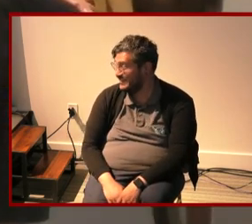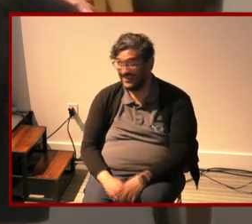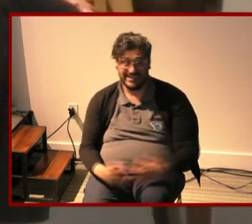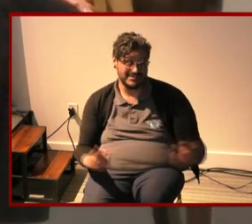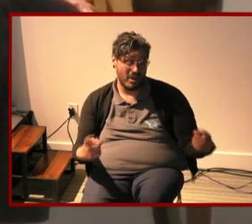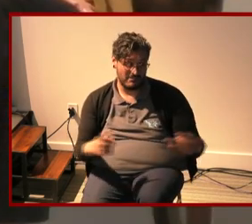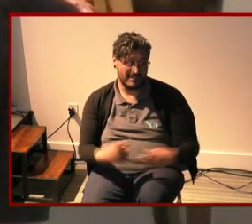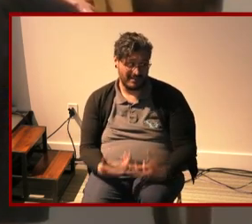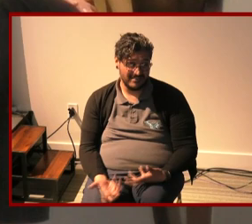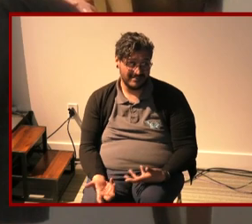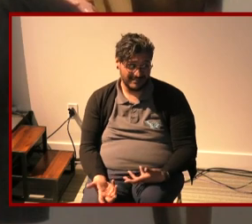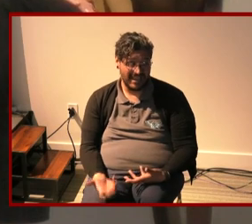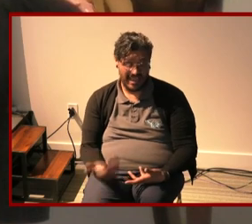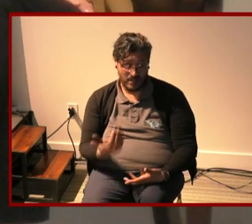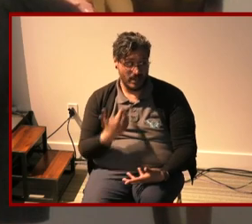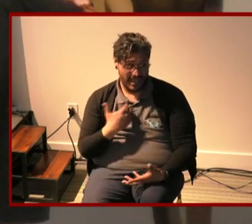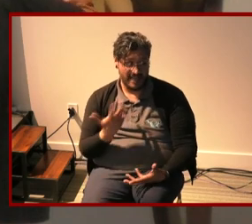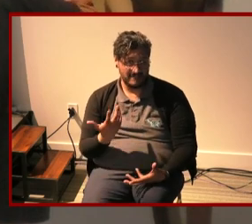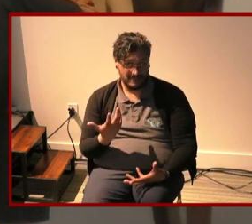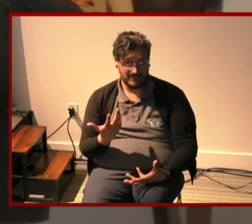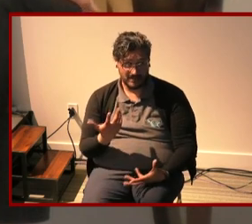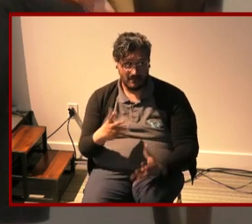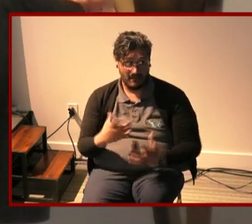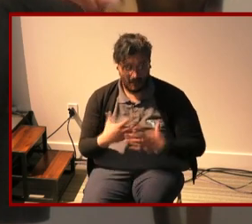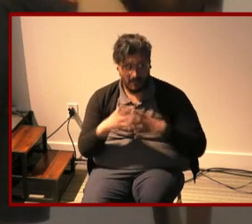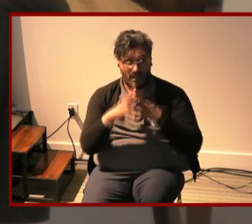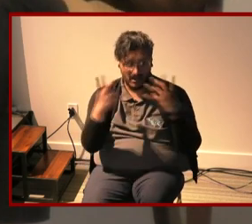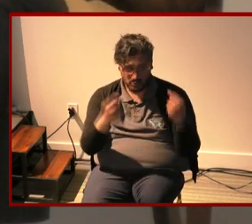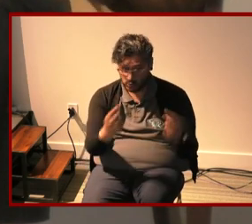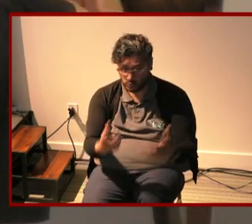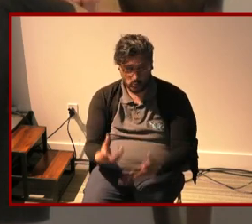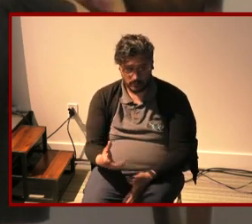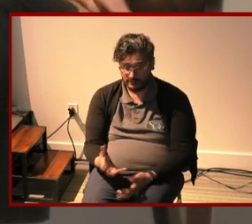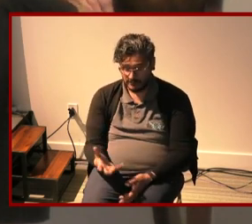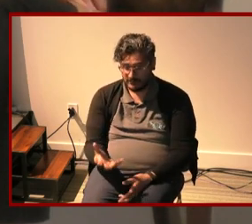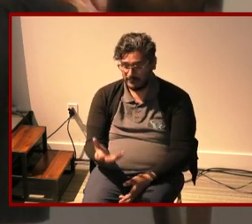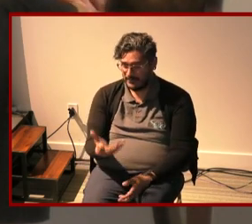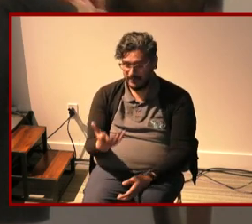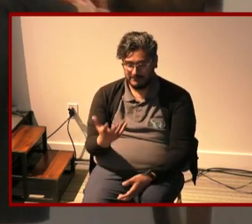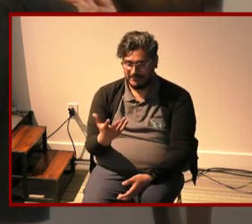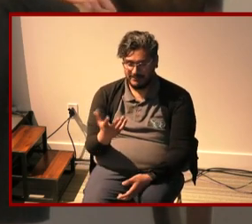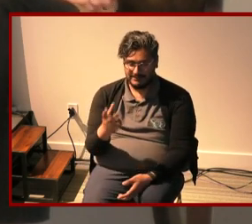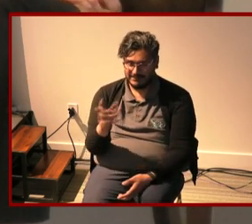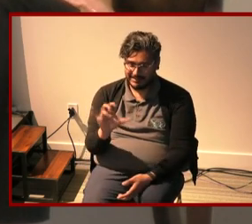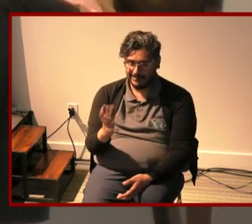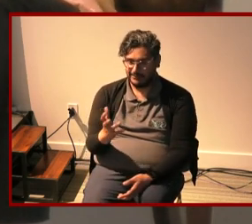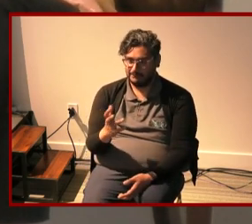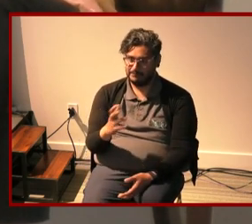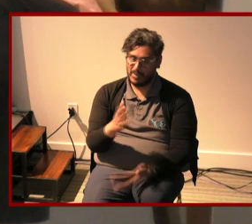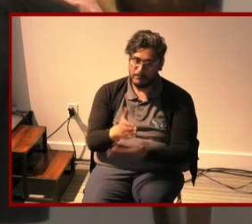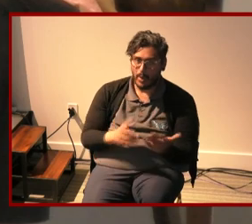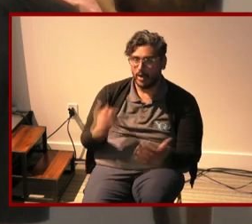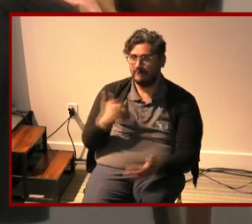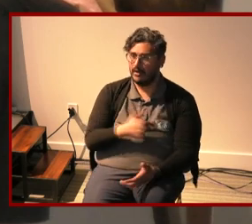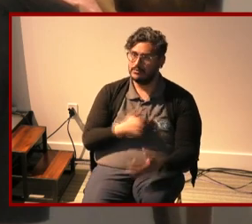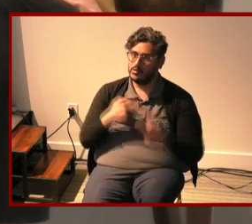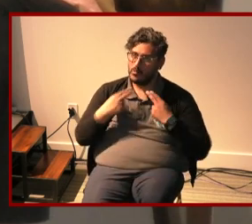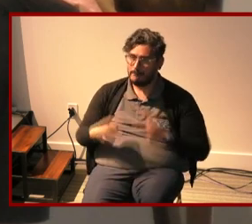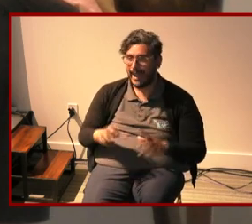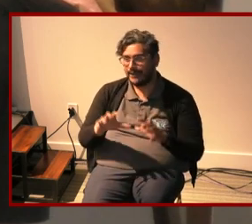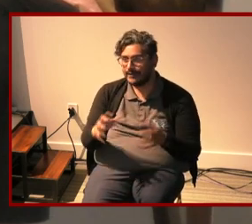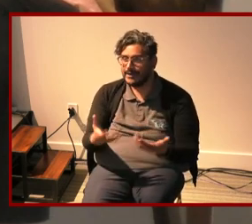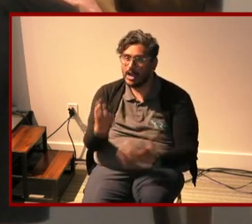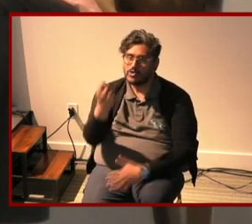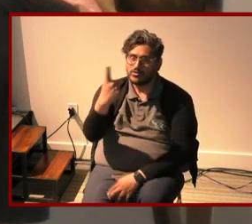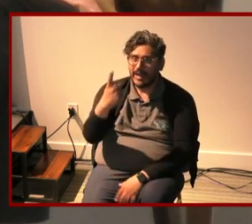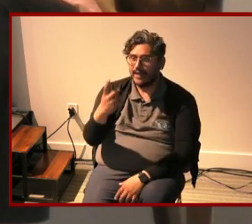and we've got it's complicated and and there's so much to be done just as i think a part of humanity in recognizing the